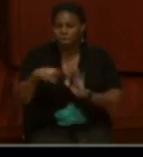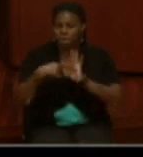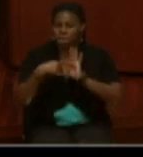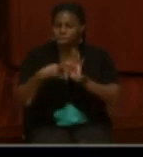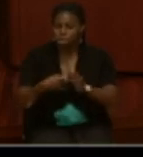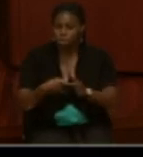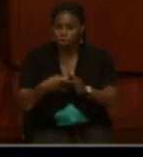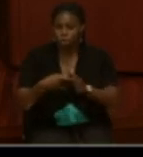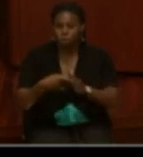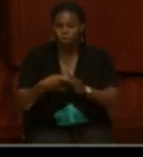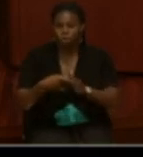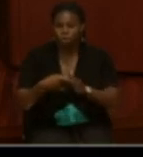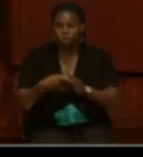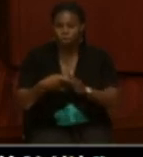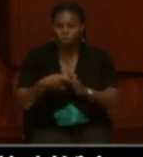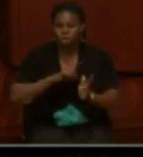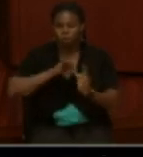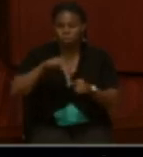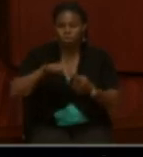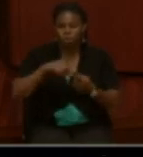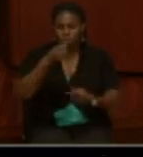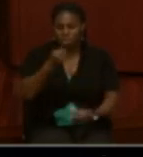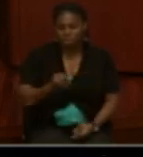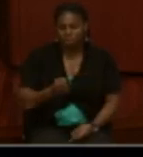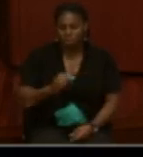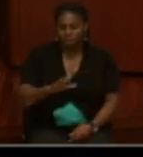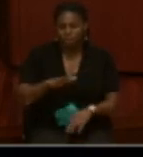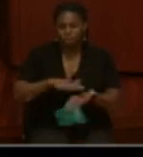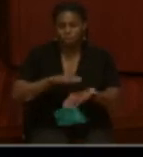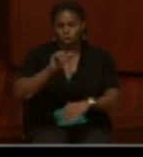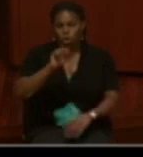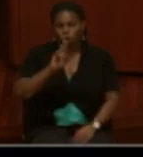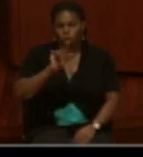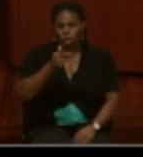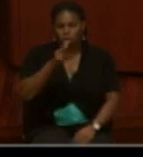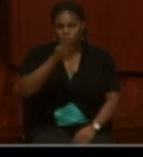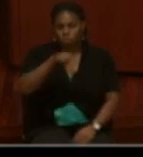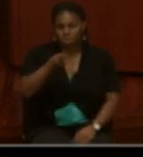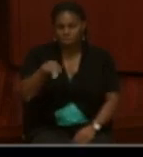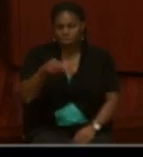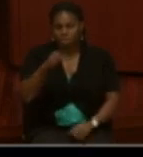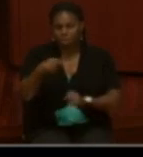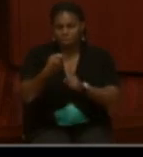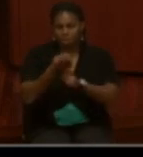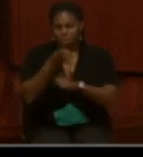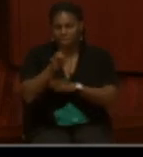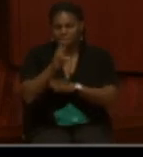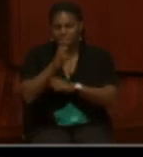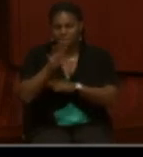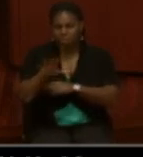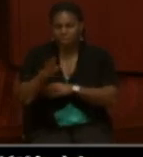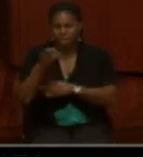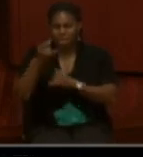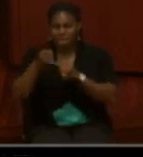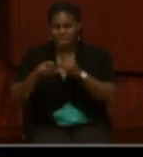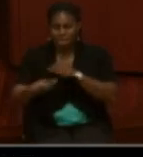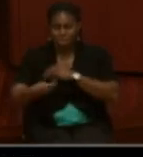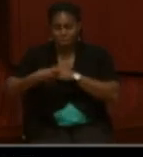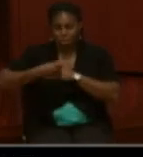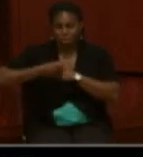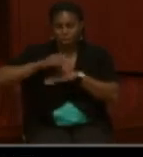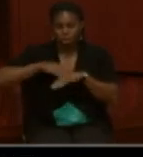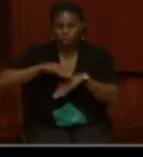they mustered out at Hilton Head, South Carolina on August 22, 1865, and that they were last paid on February